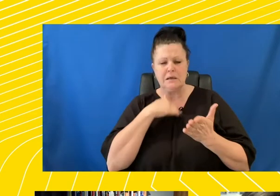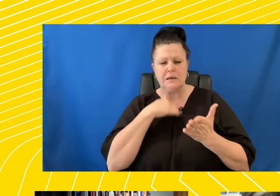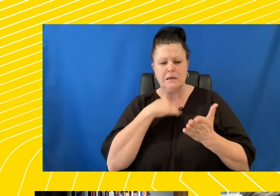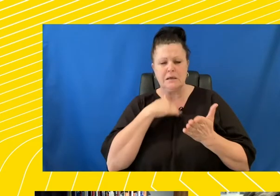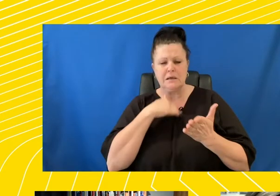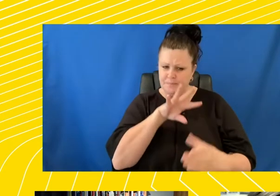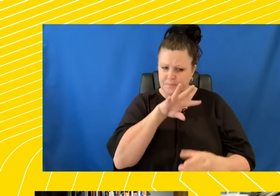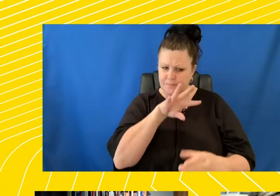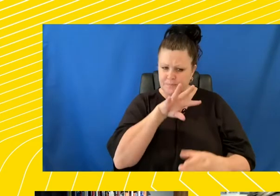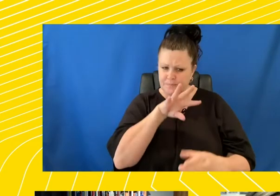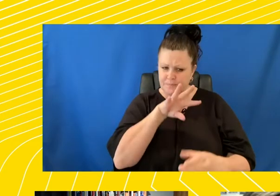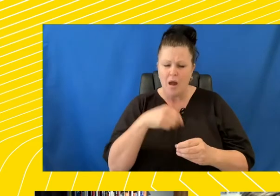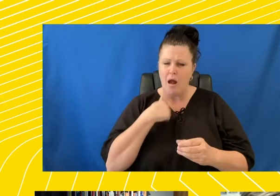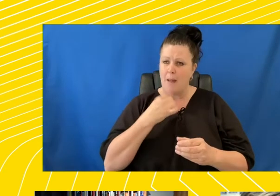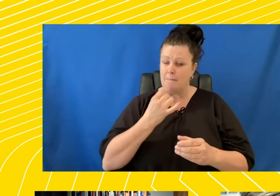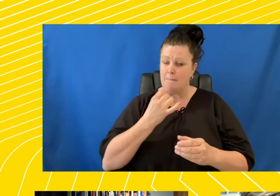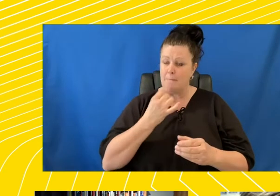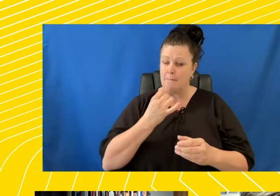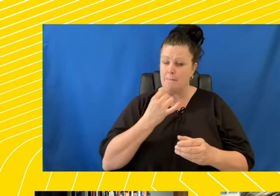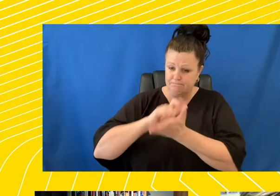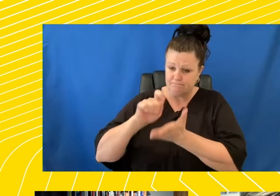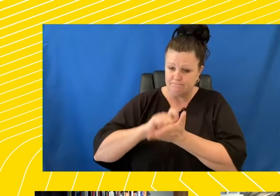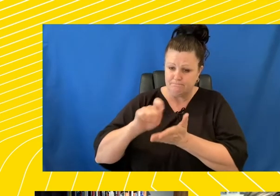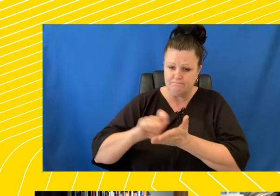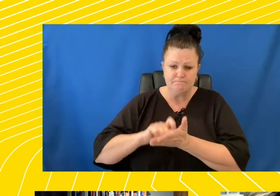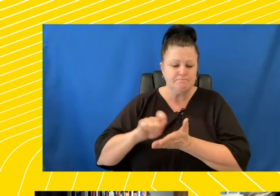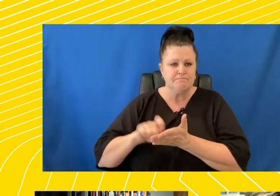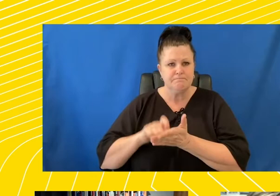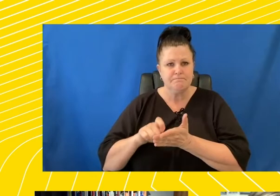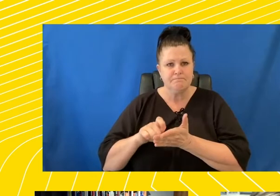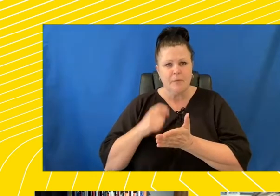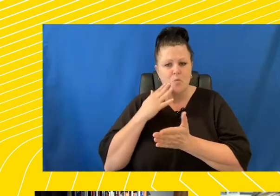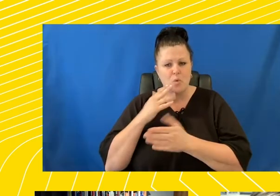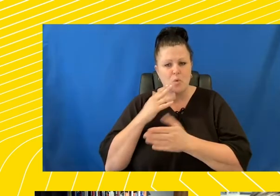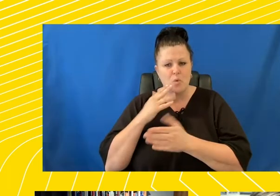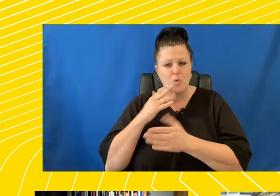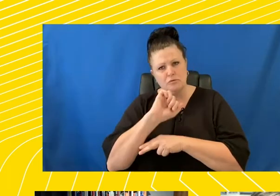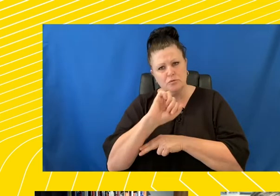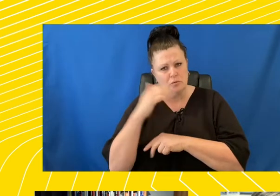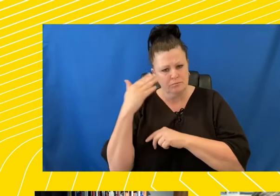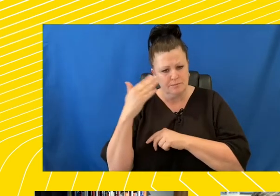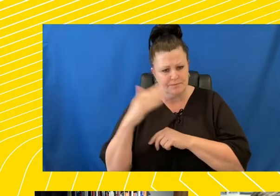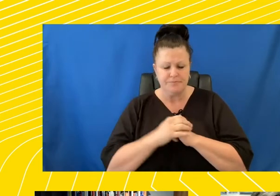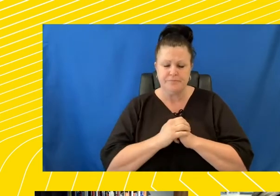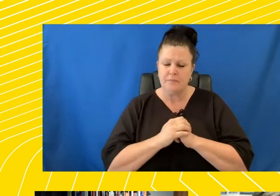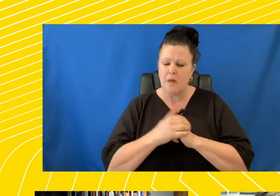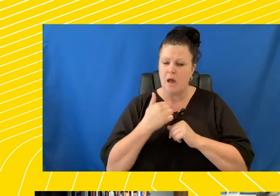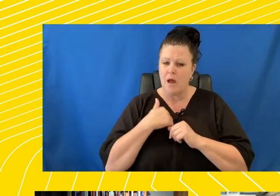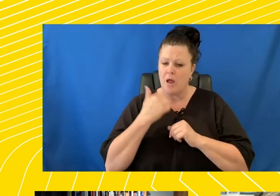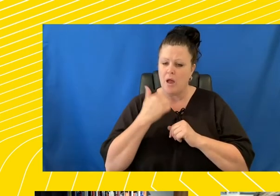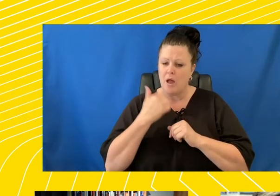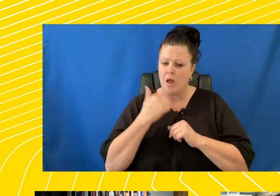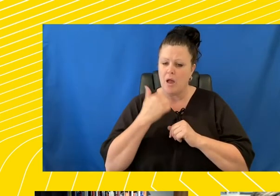taking a few notes during your talks, and one thing which always struck me as